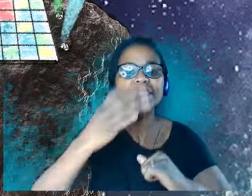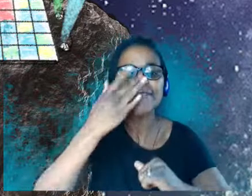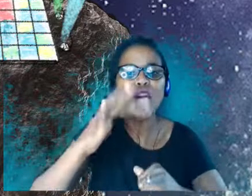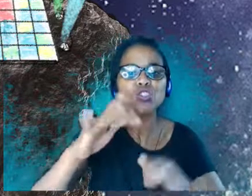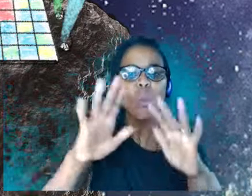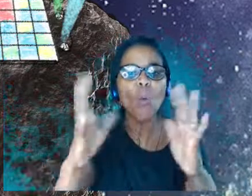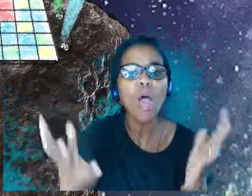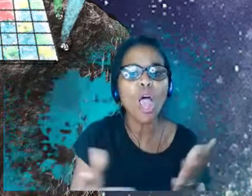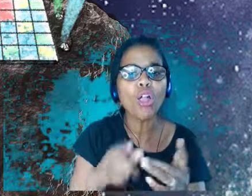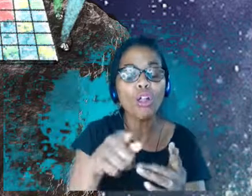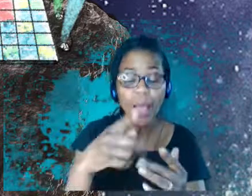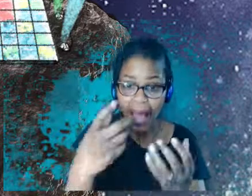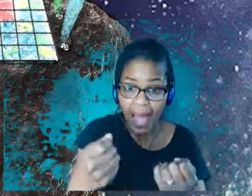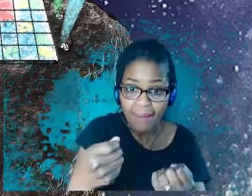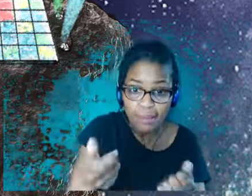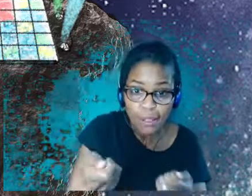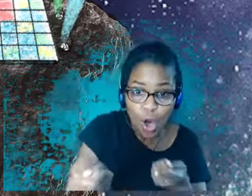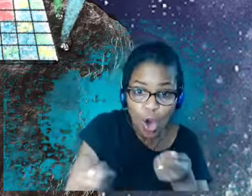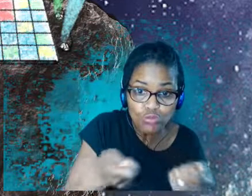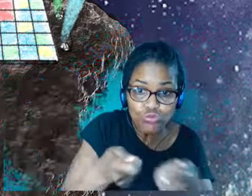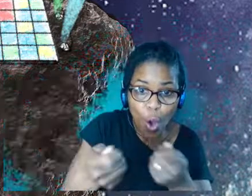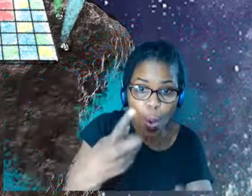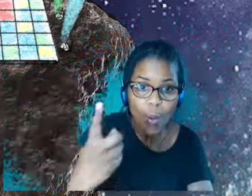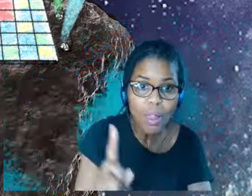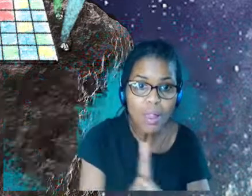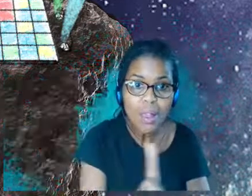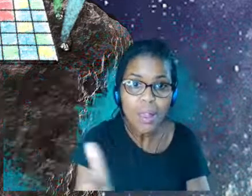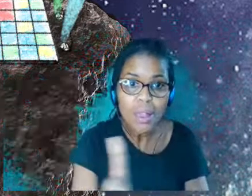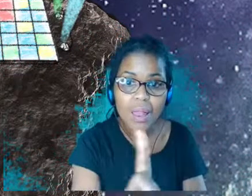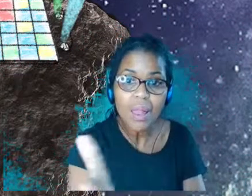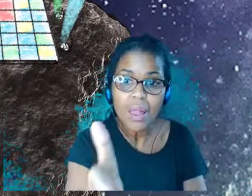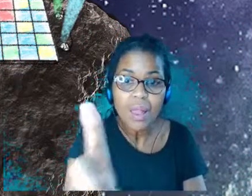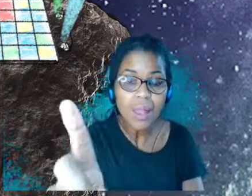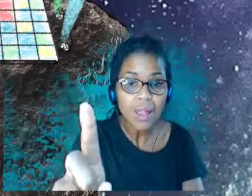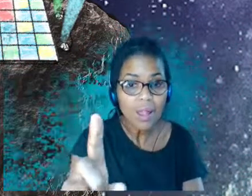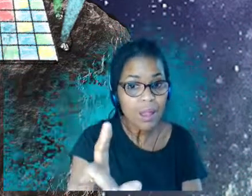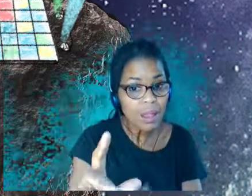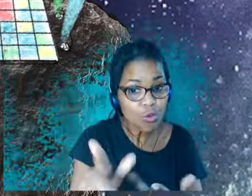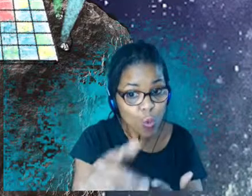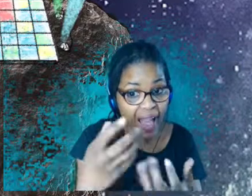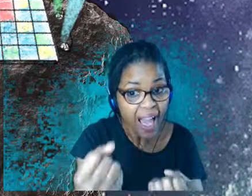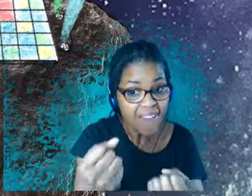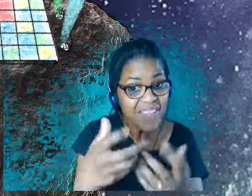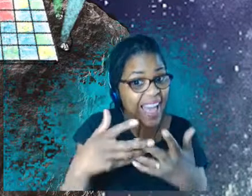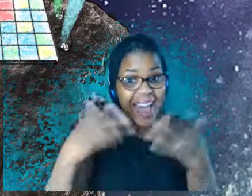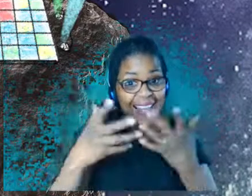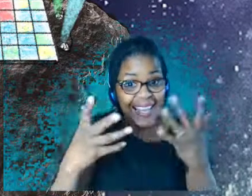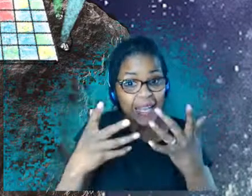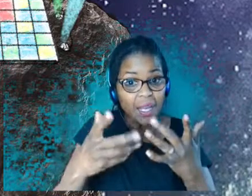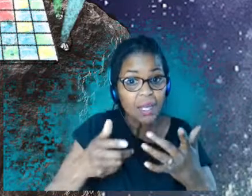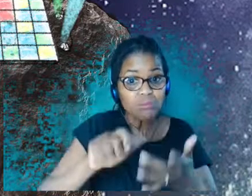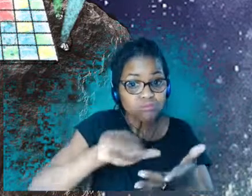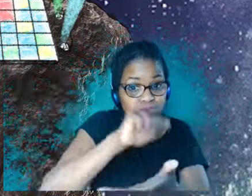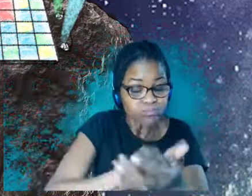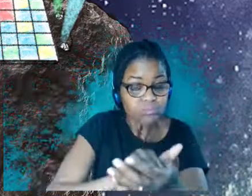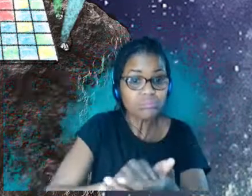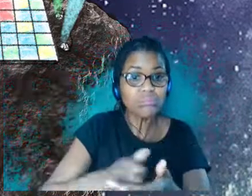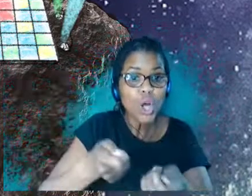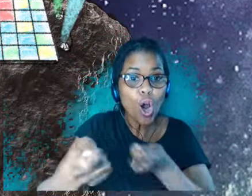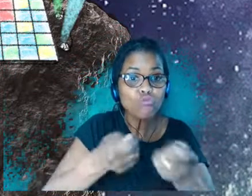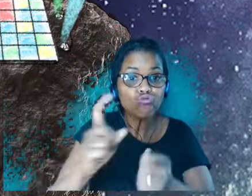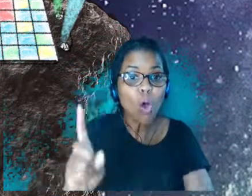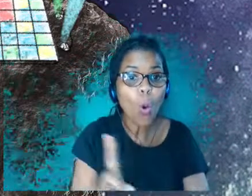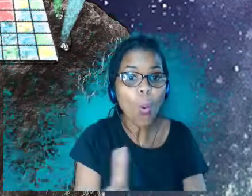Oh, that's a, that's a very good question. So, yeah, actually, as a visitor comes in, they're